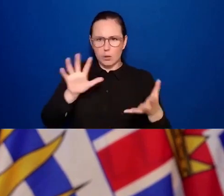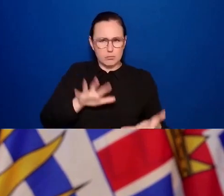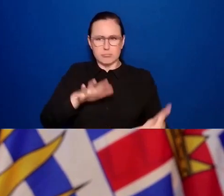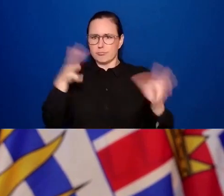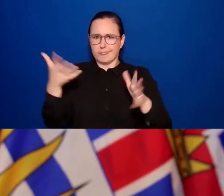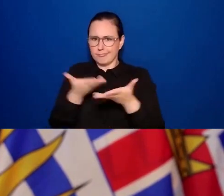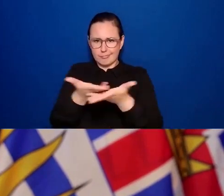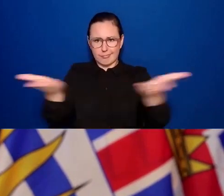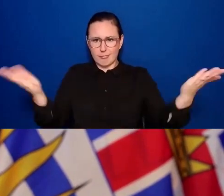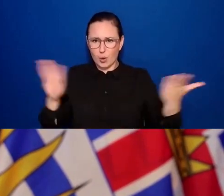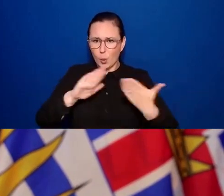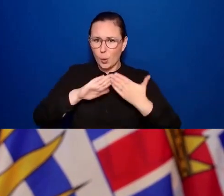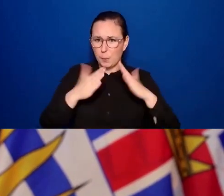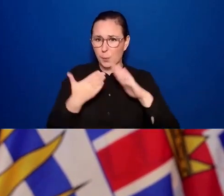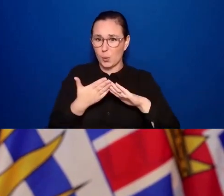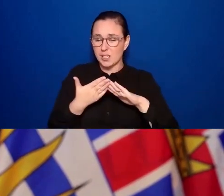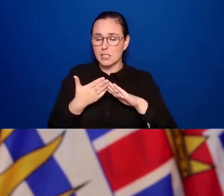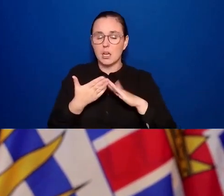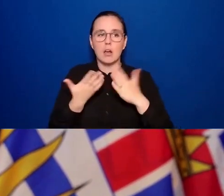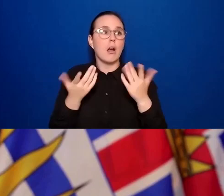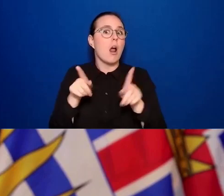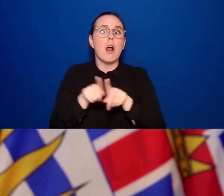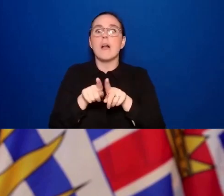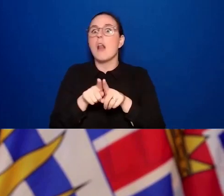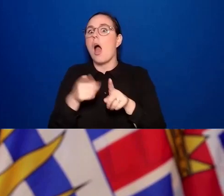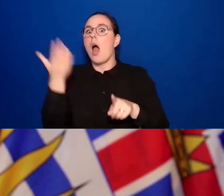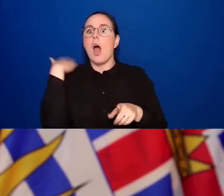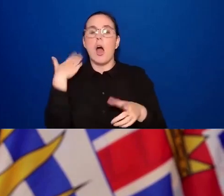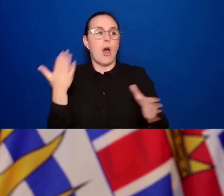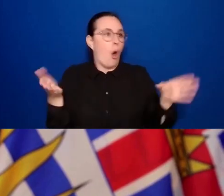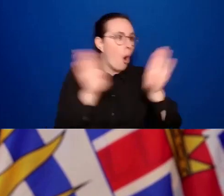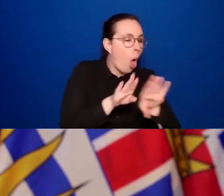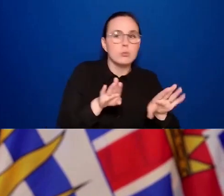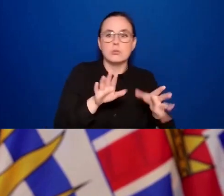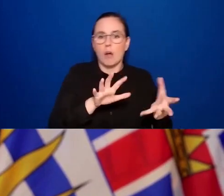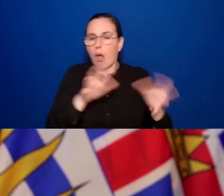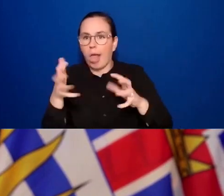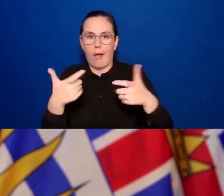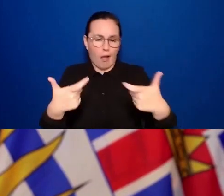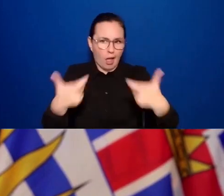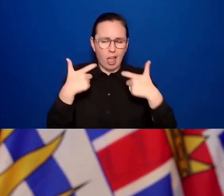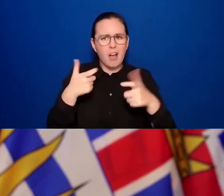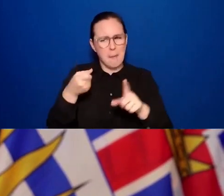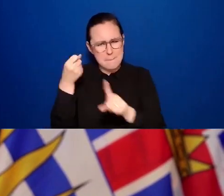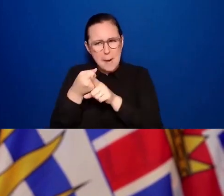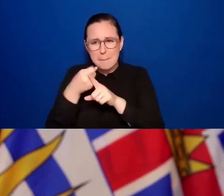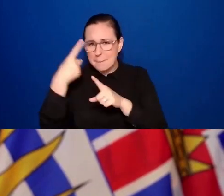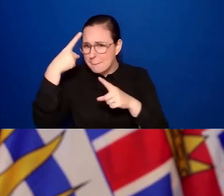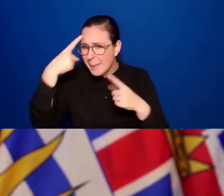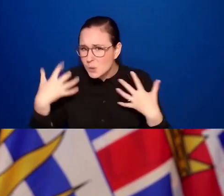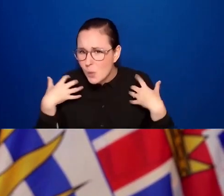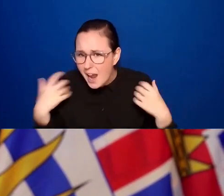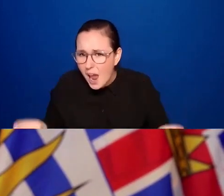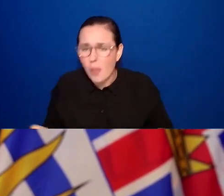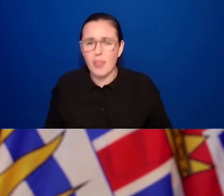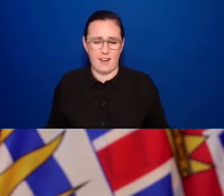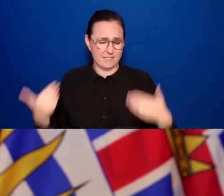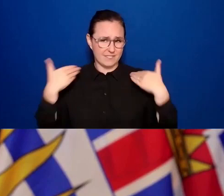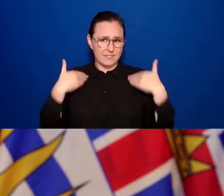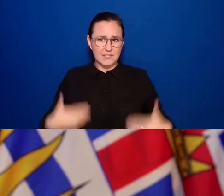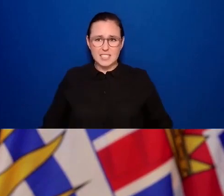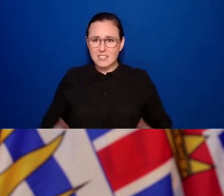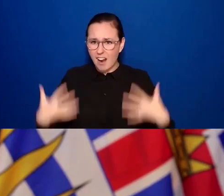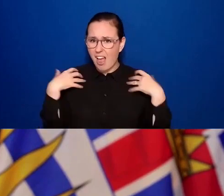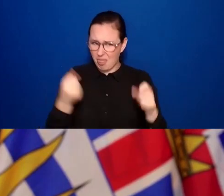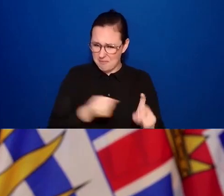on our health, our mental health, and our physical health. As we all know, it's not easy, and we we have tried to find that balance